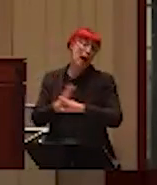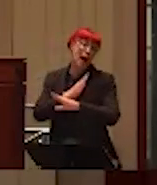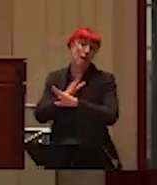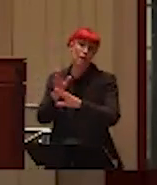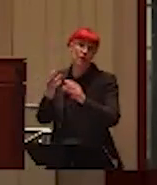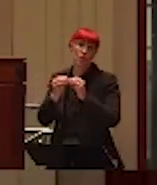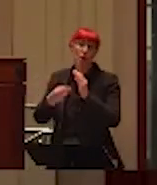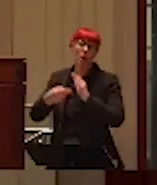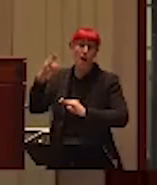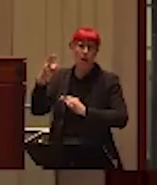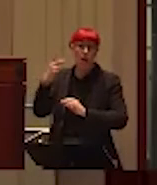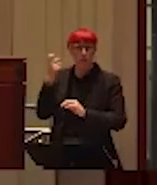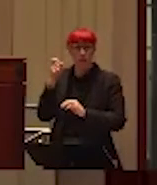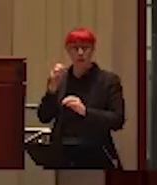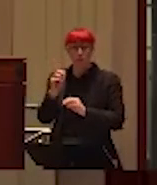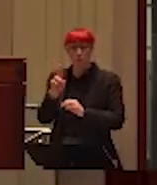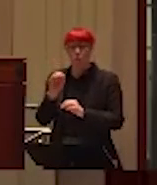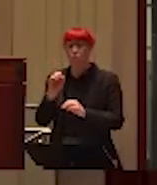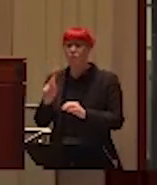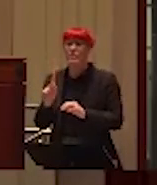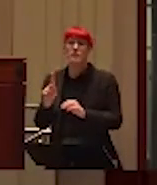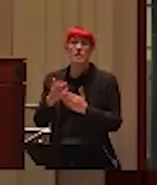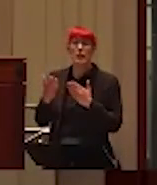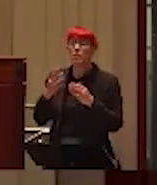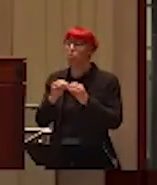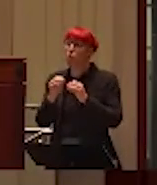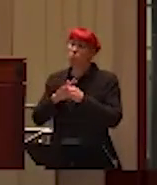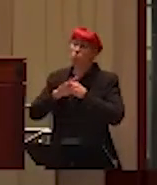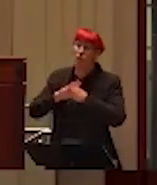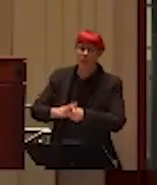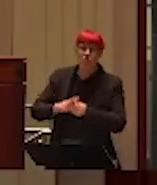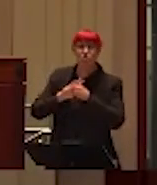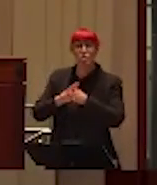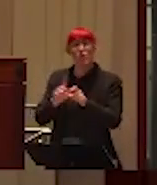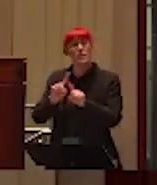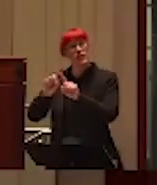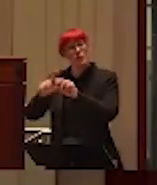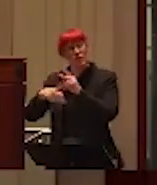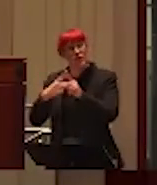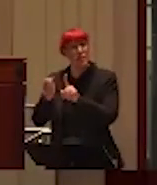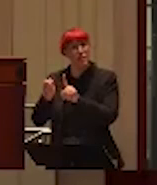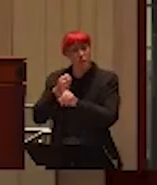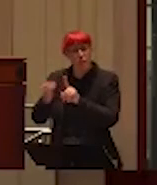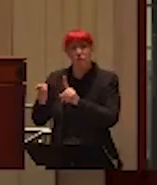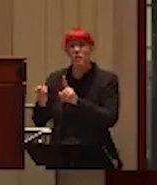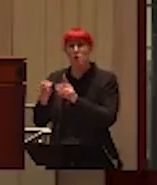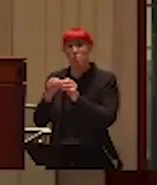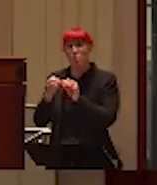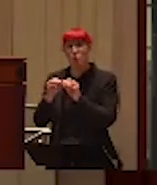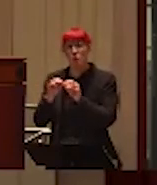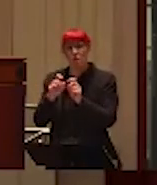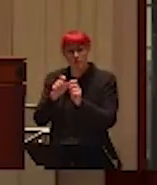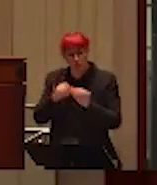involved, additional pressures, and types of abuse more specific with same-sex couples are involved.